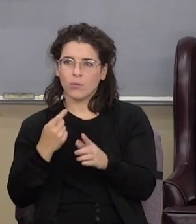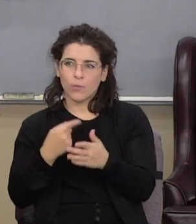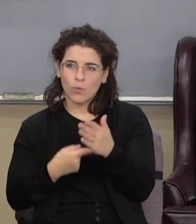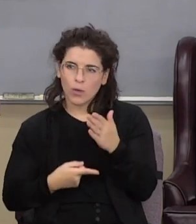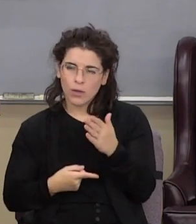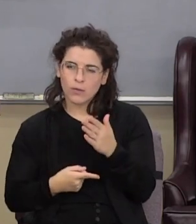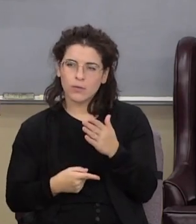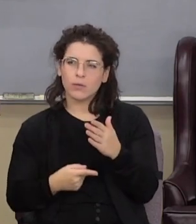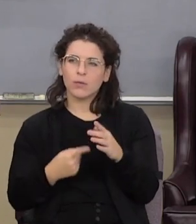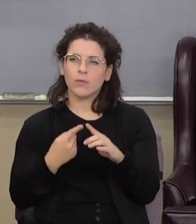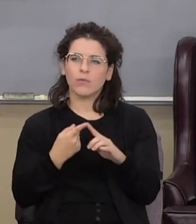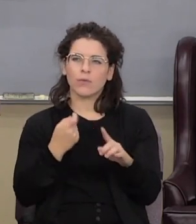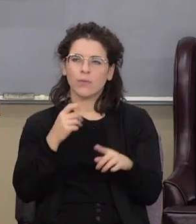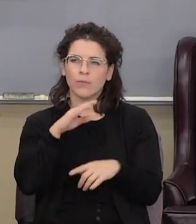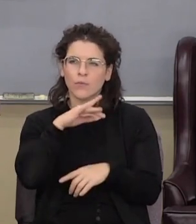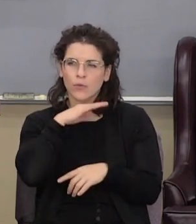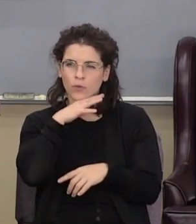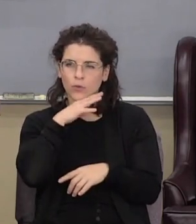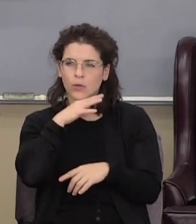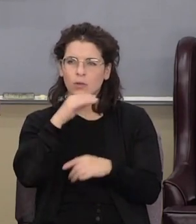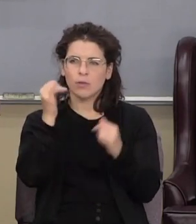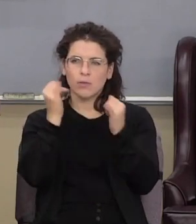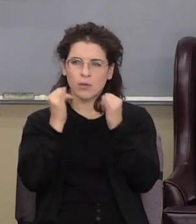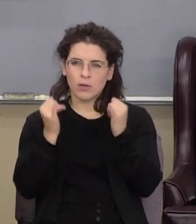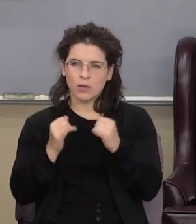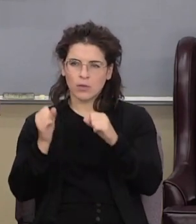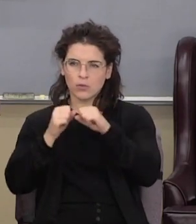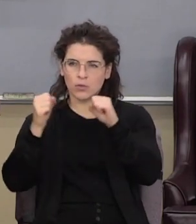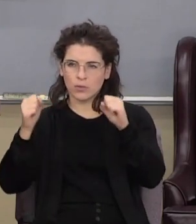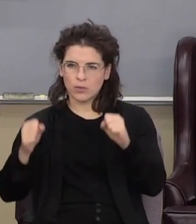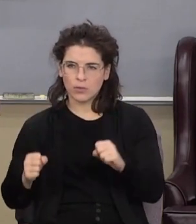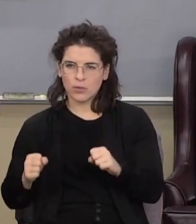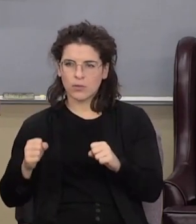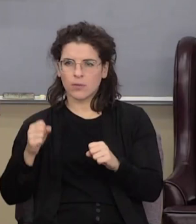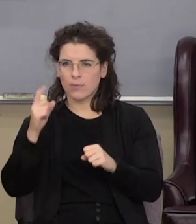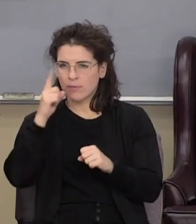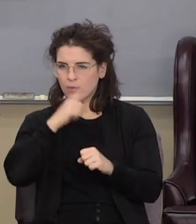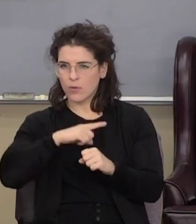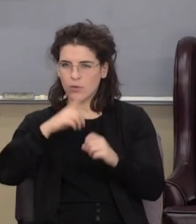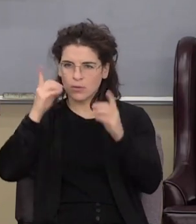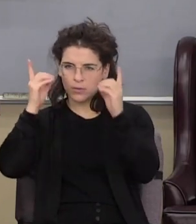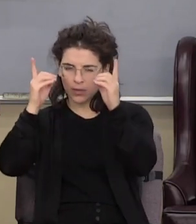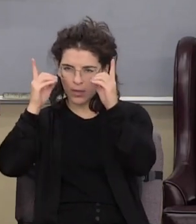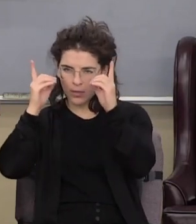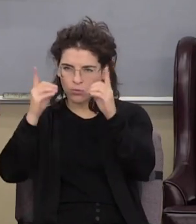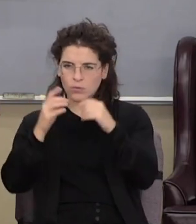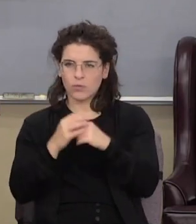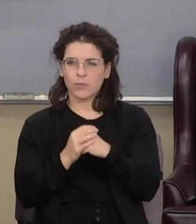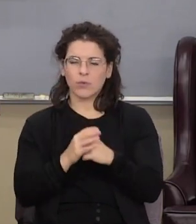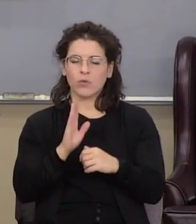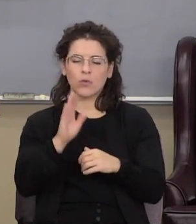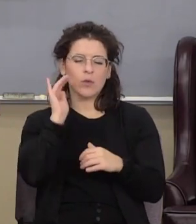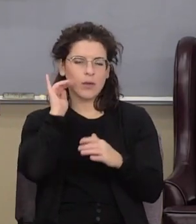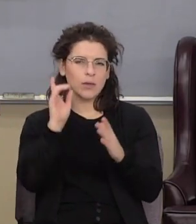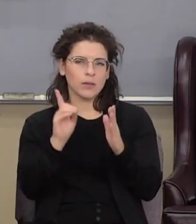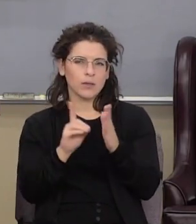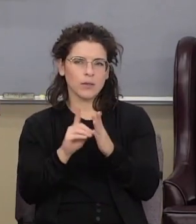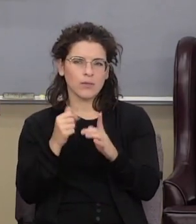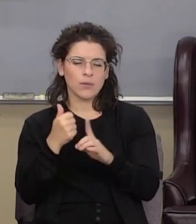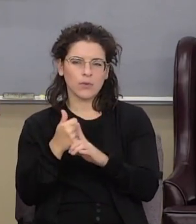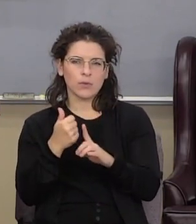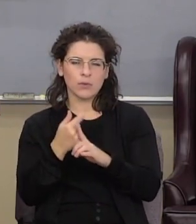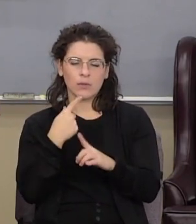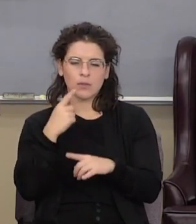from the filthiness of the idolatrous system of false doctrine that is you're identifying yourself saying